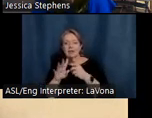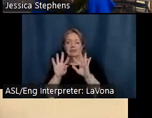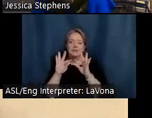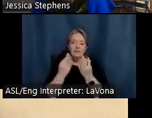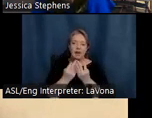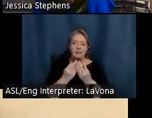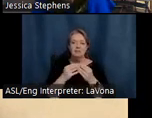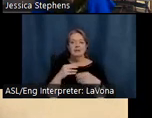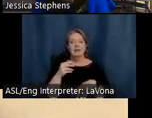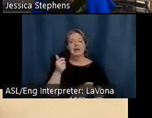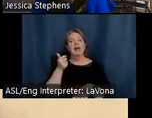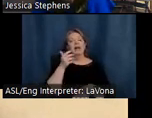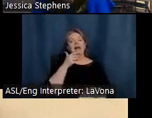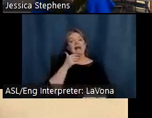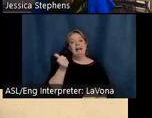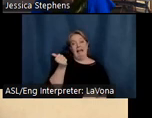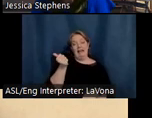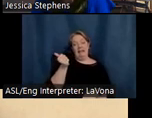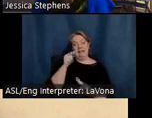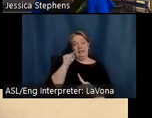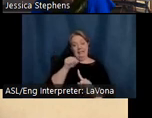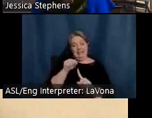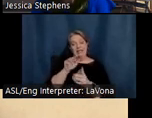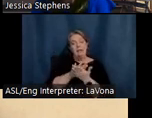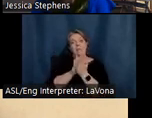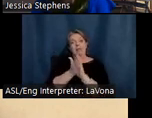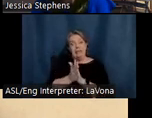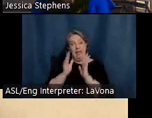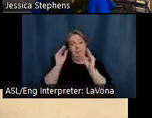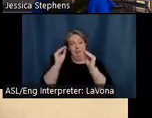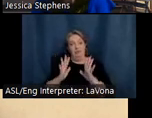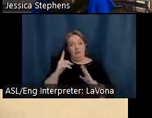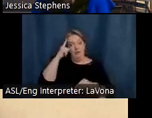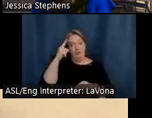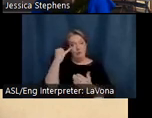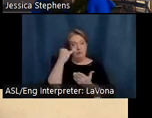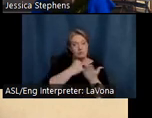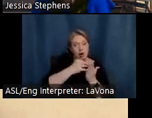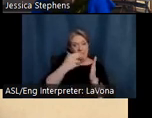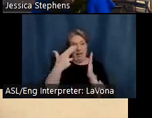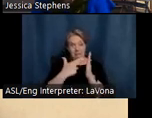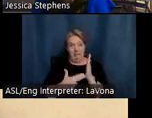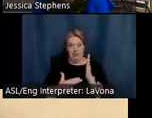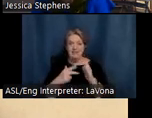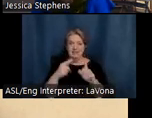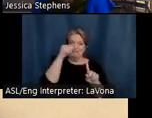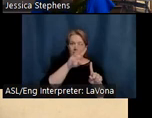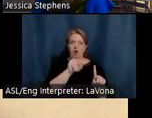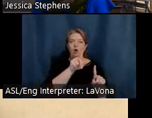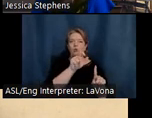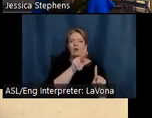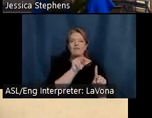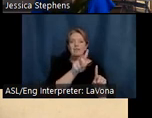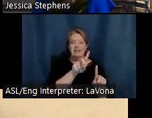officially became an instructor of drawing and painting when he was 18 years old at Waveland. Three years